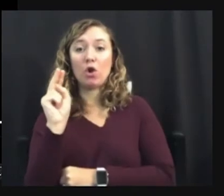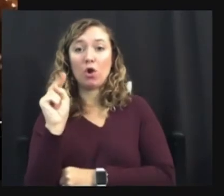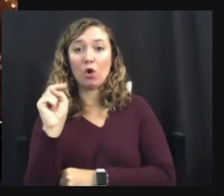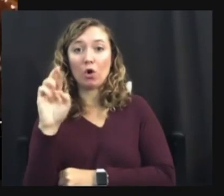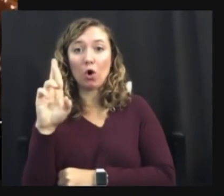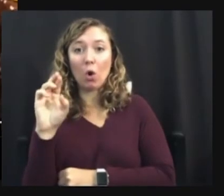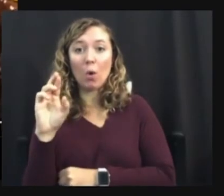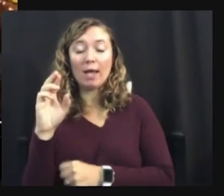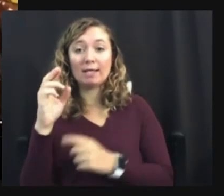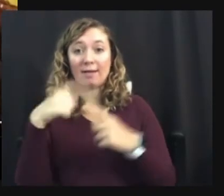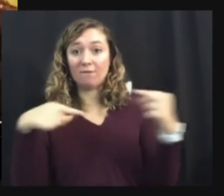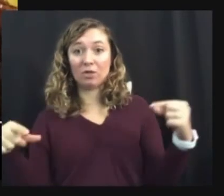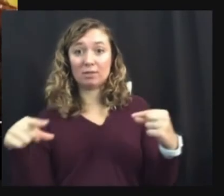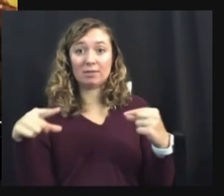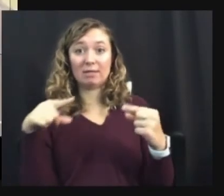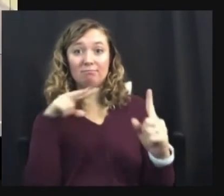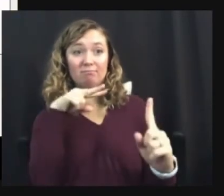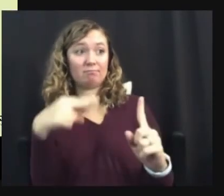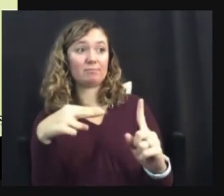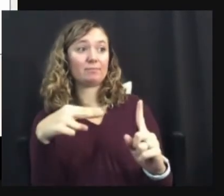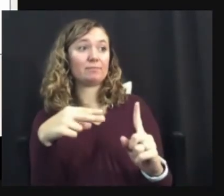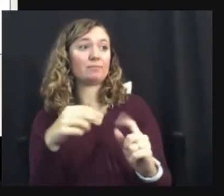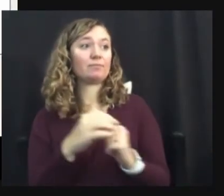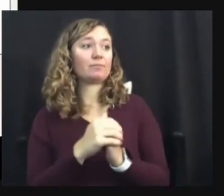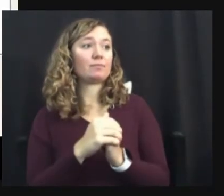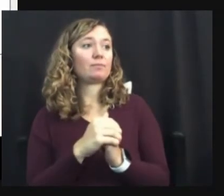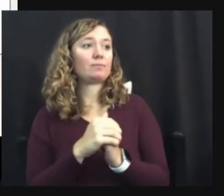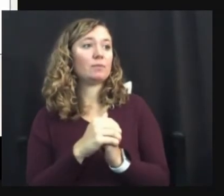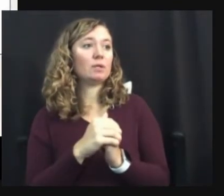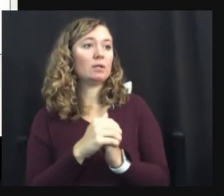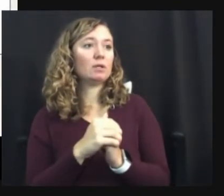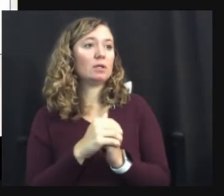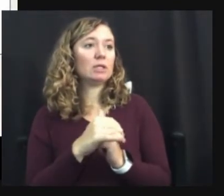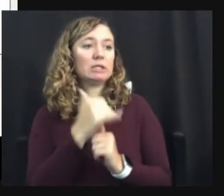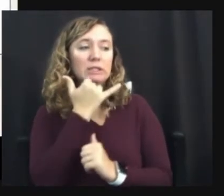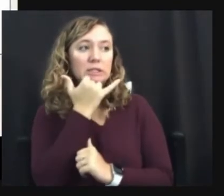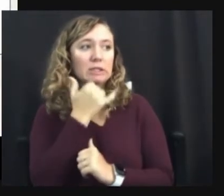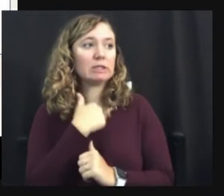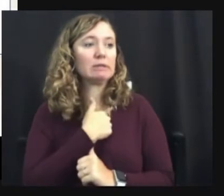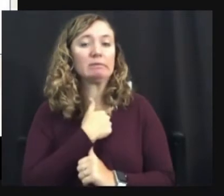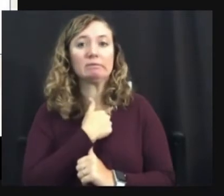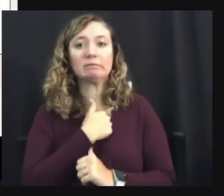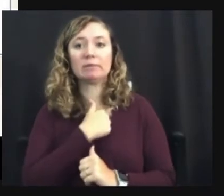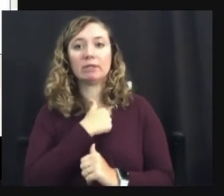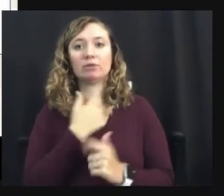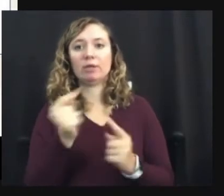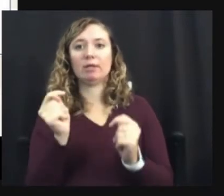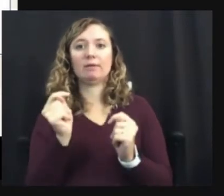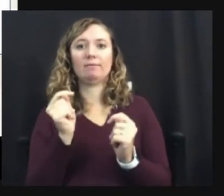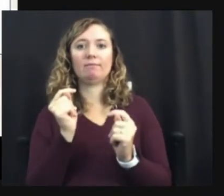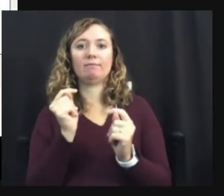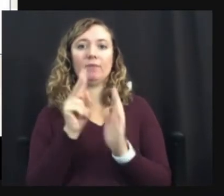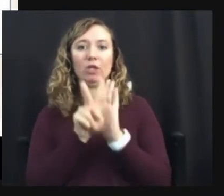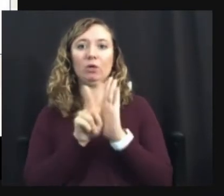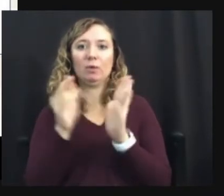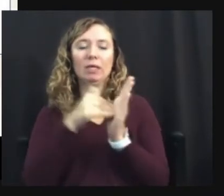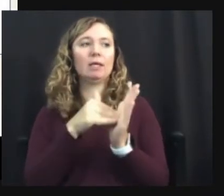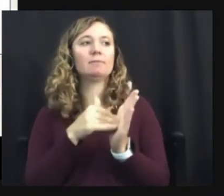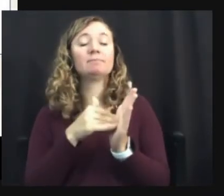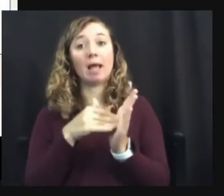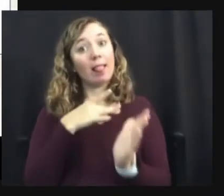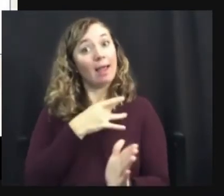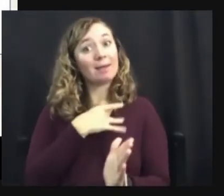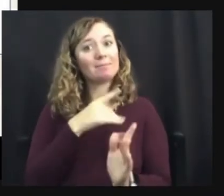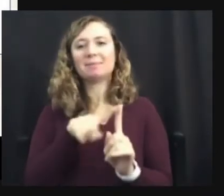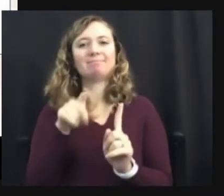Our world is home to an extraordinary. And apparently I just tried to replay the video. I do like it. All right.